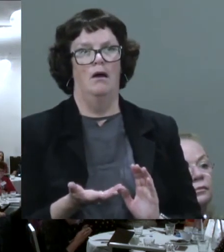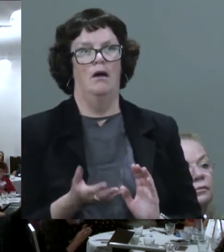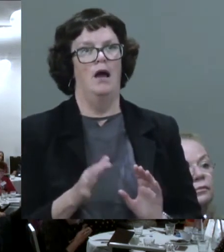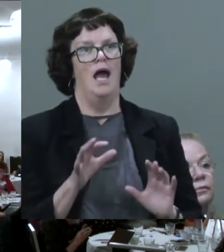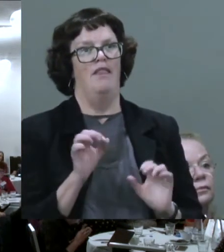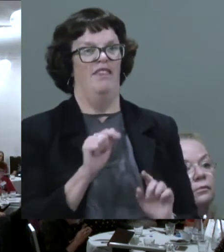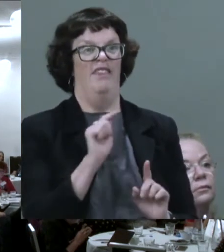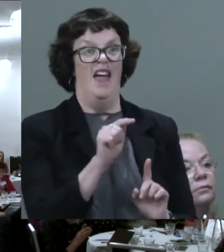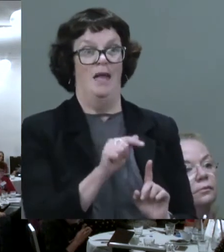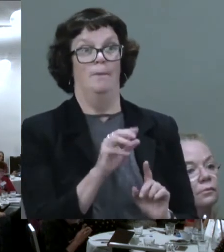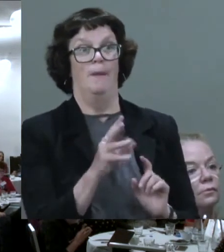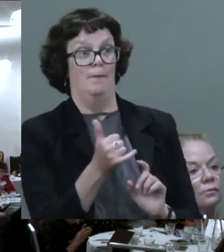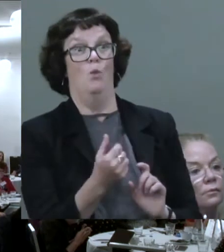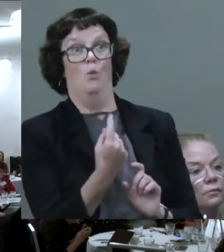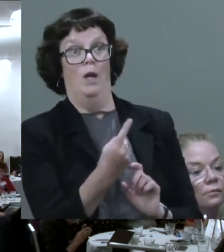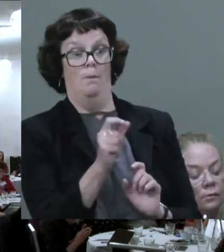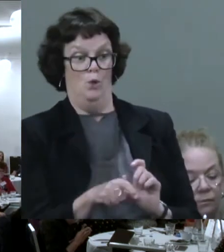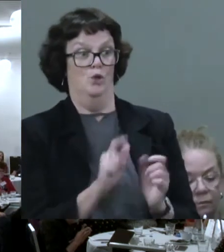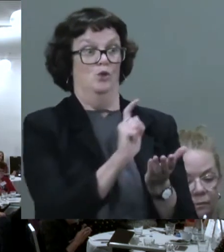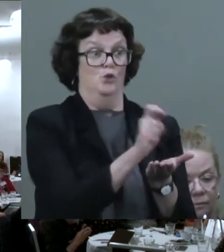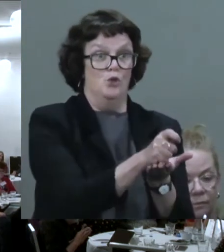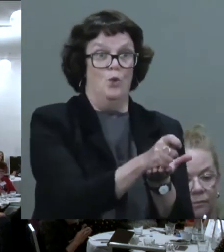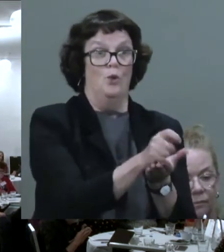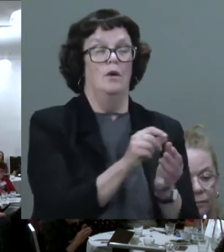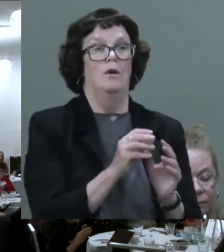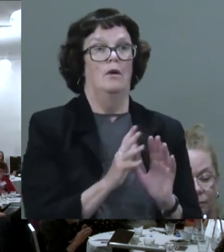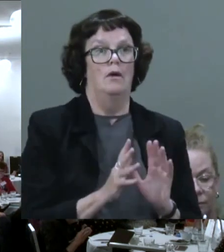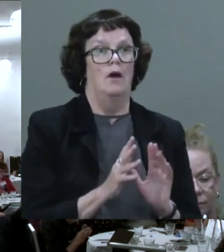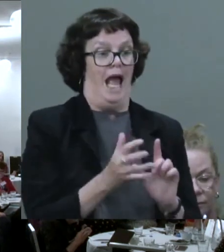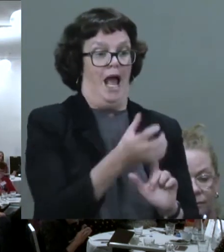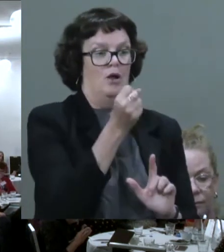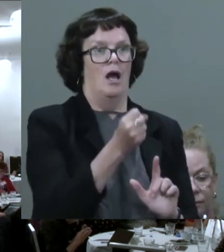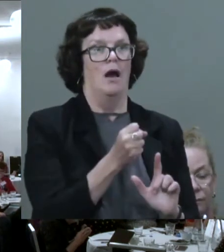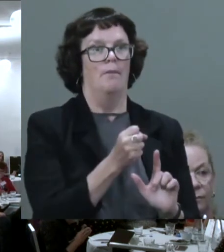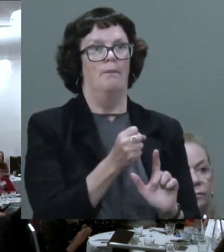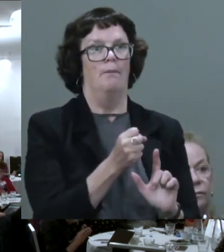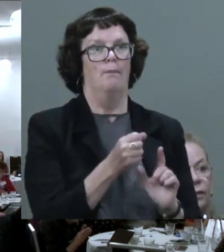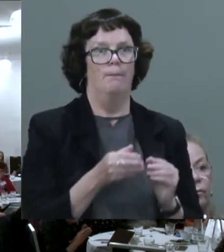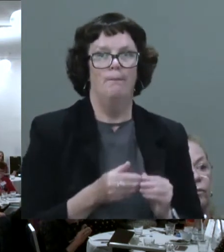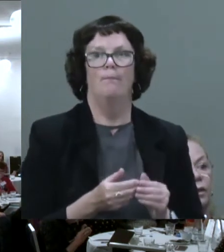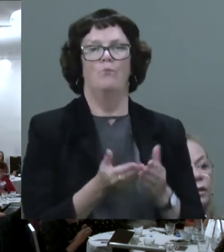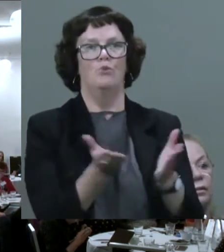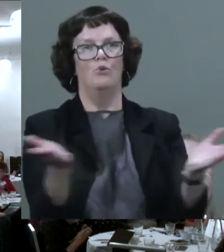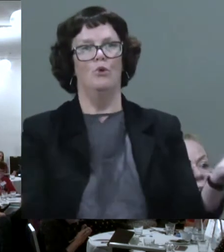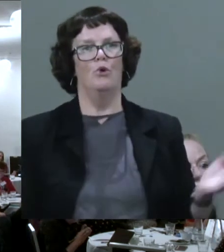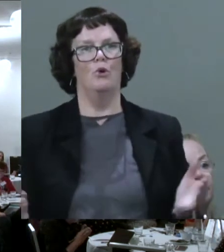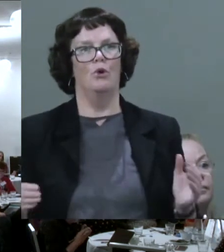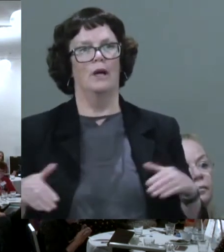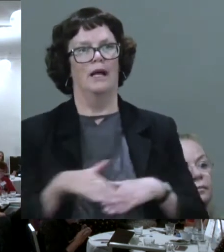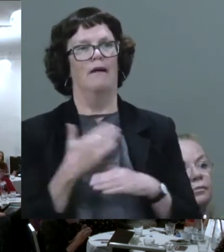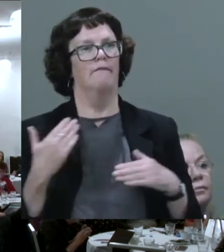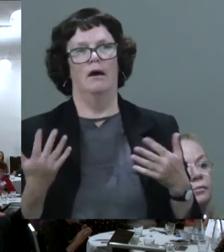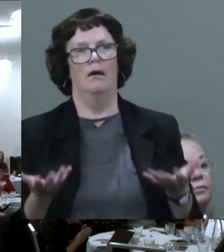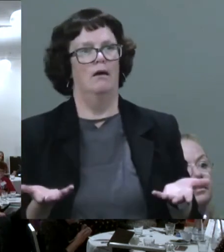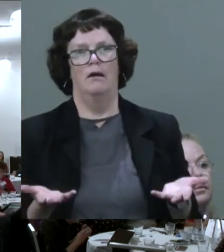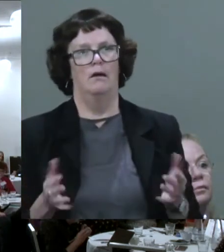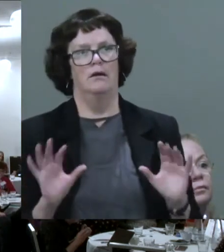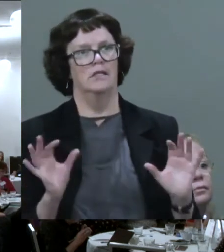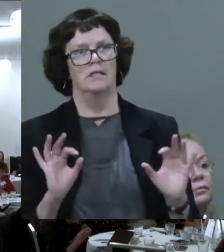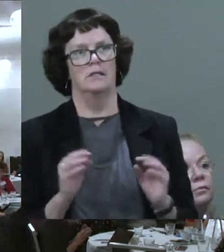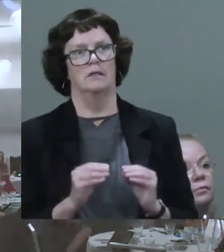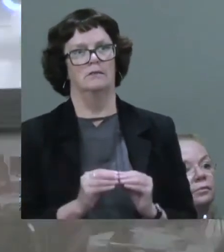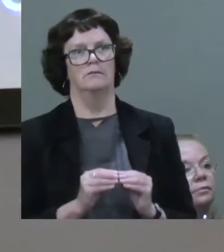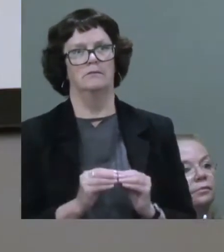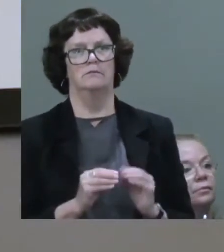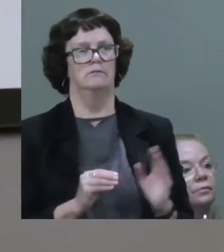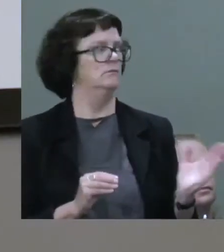any further discrimination against other people. You're absolutely right. And